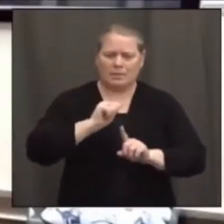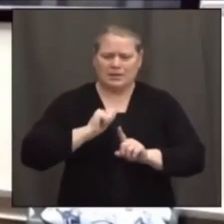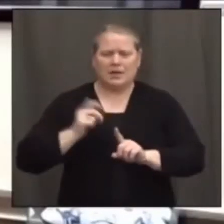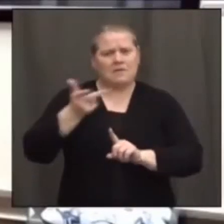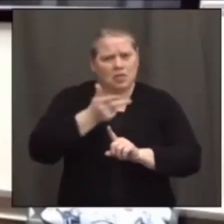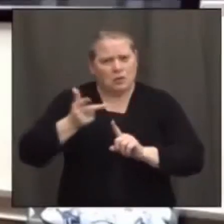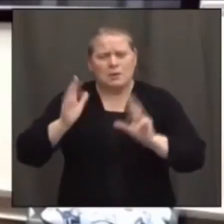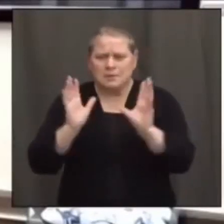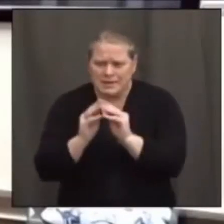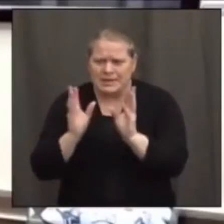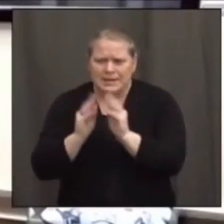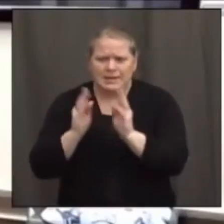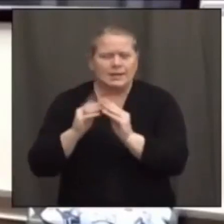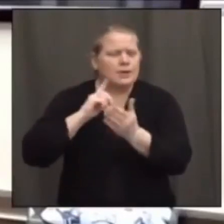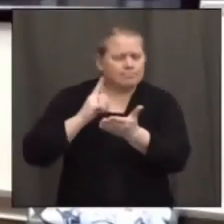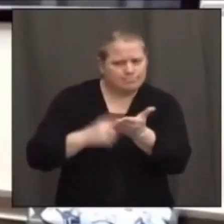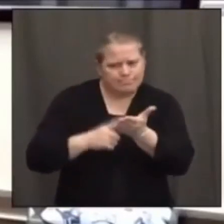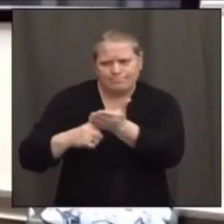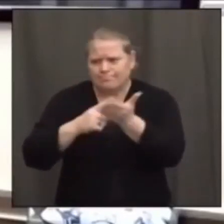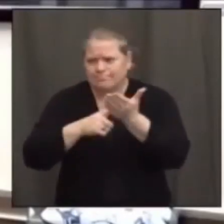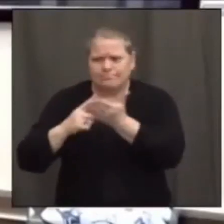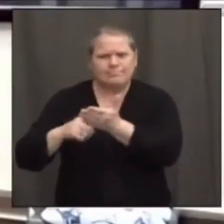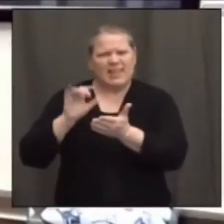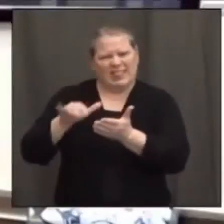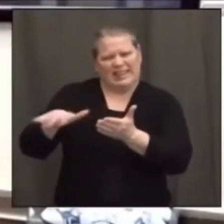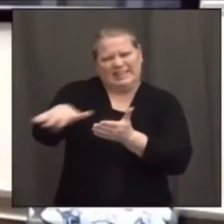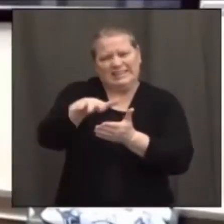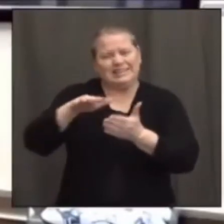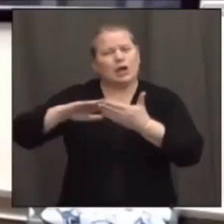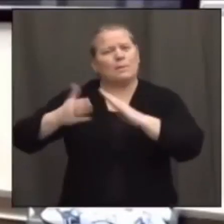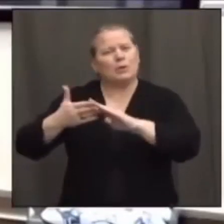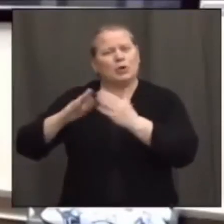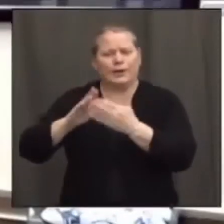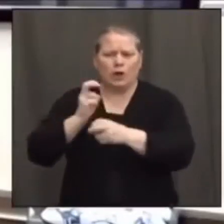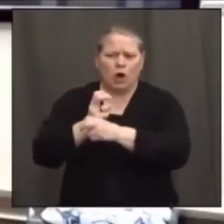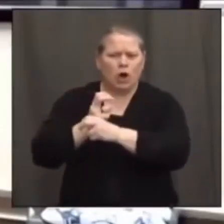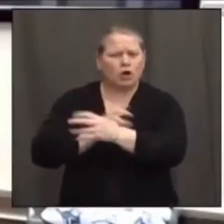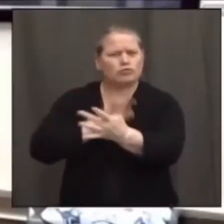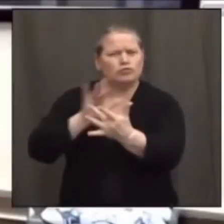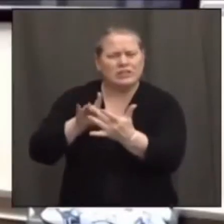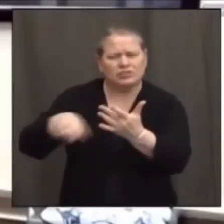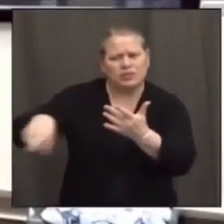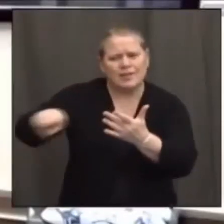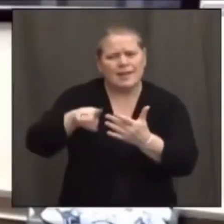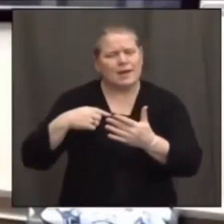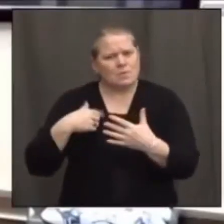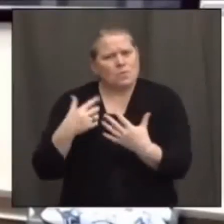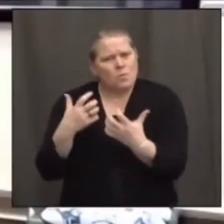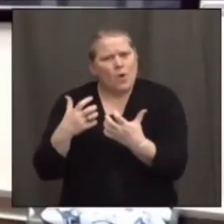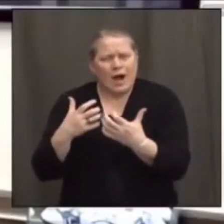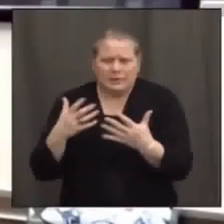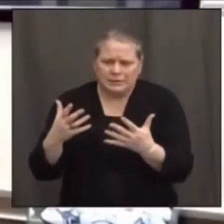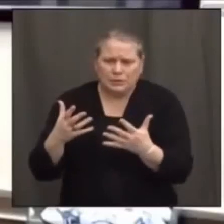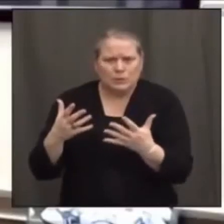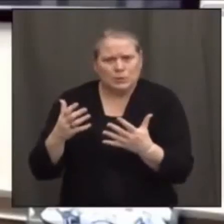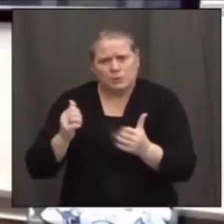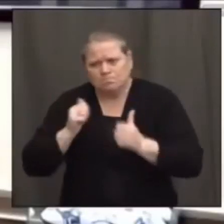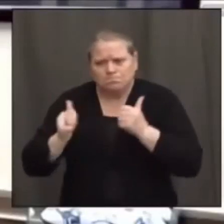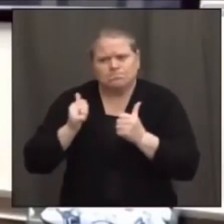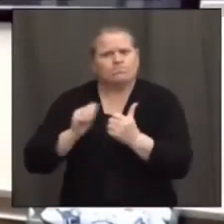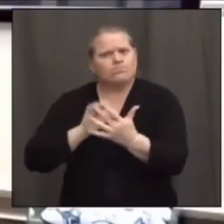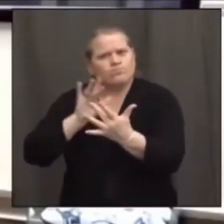some of the issues with reaching this really vulnerable community and how we might do that. And what really shocked me was